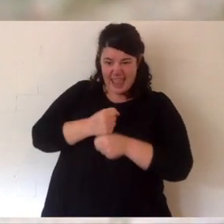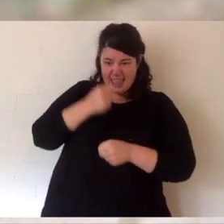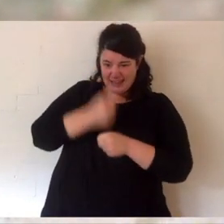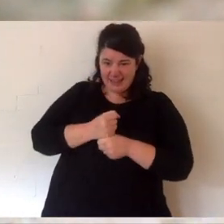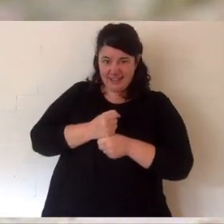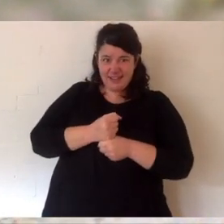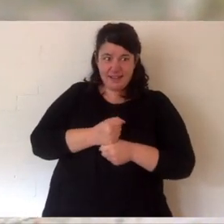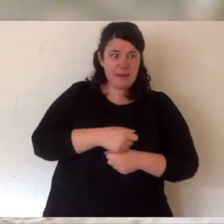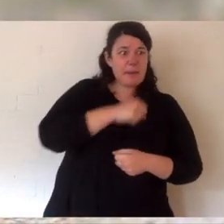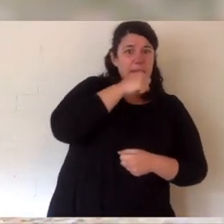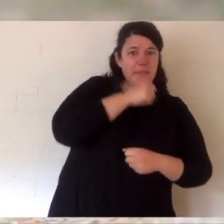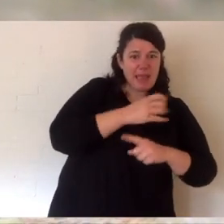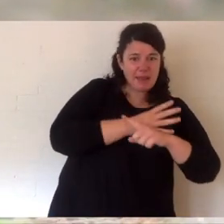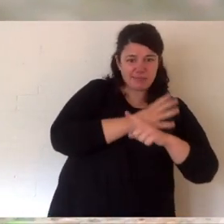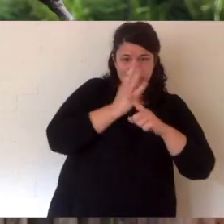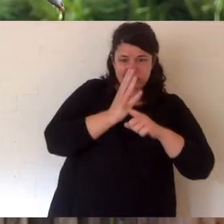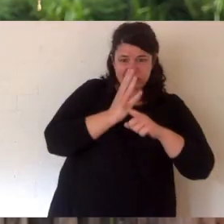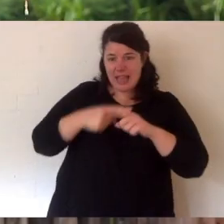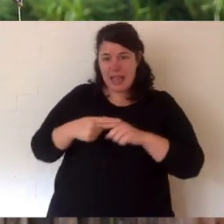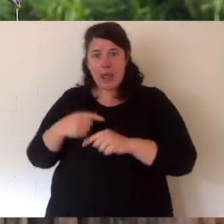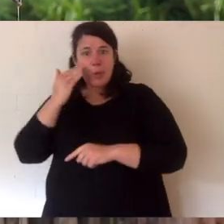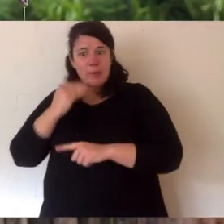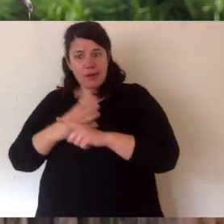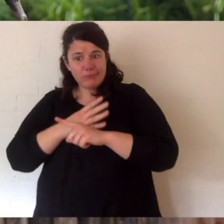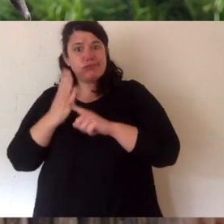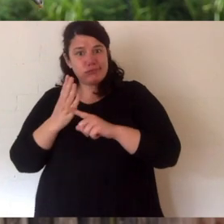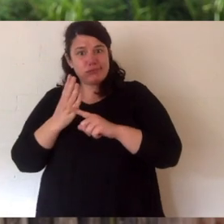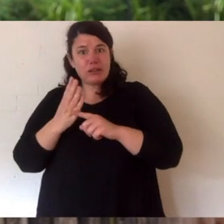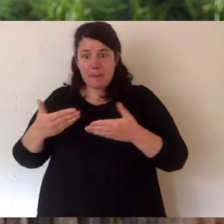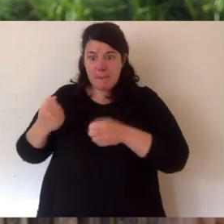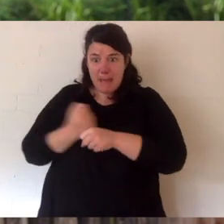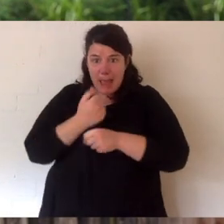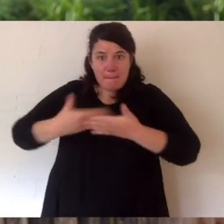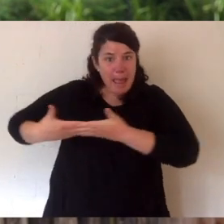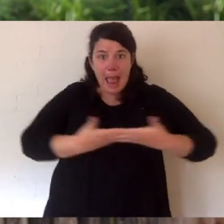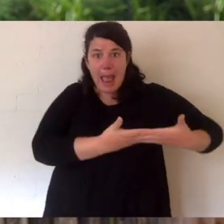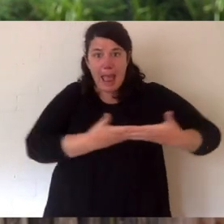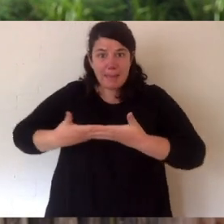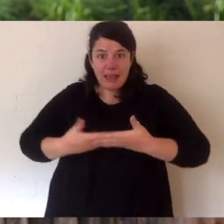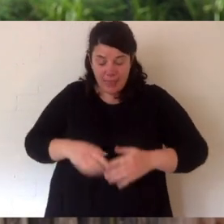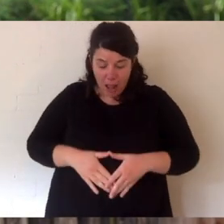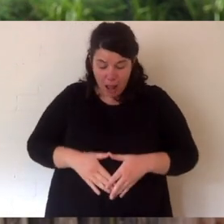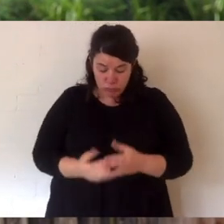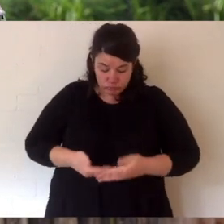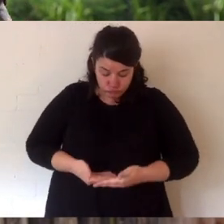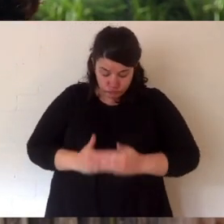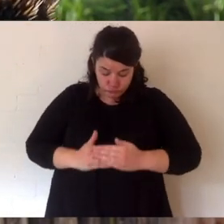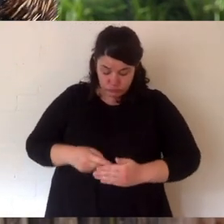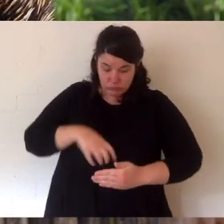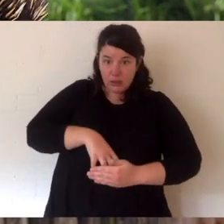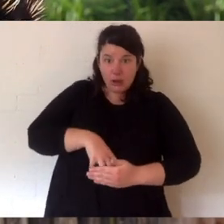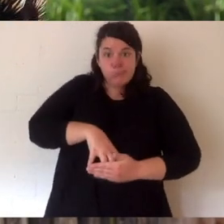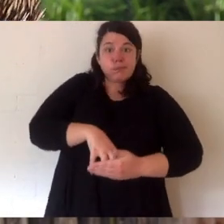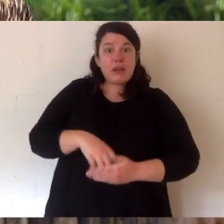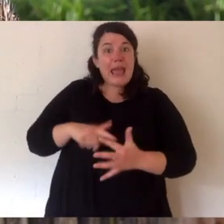echidnas mate, and that's a bit tricky. How does a male mate with a female when there's all these spikes? But they do. Once that happens, the